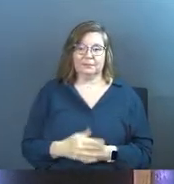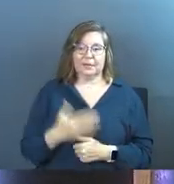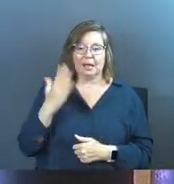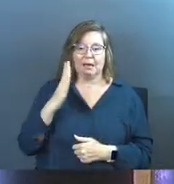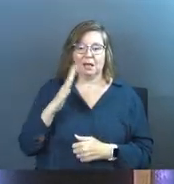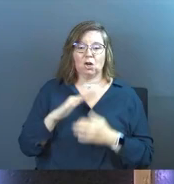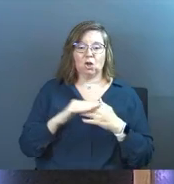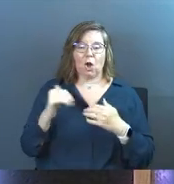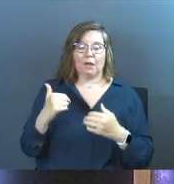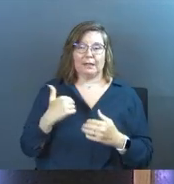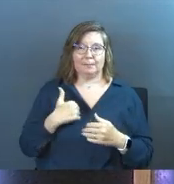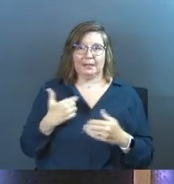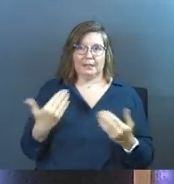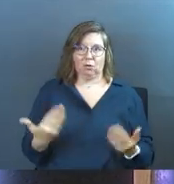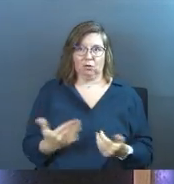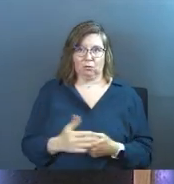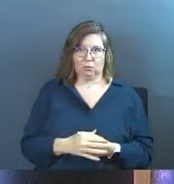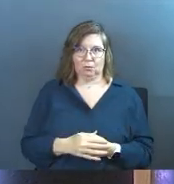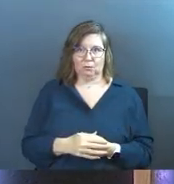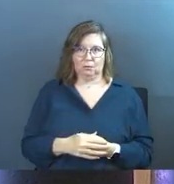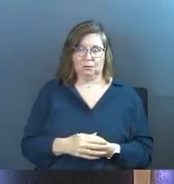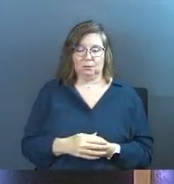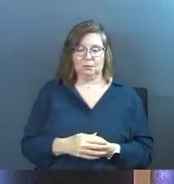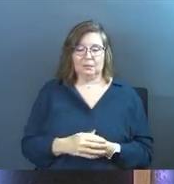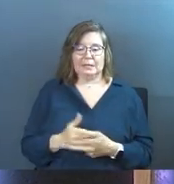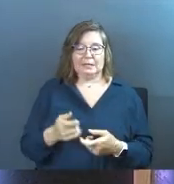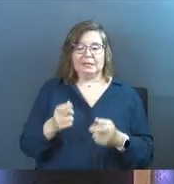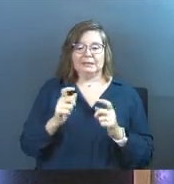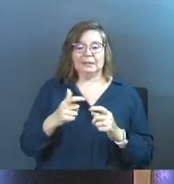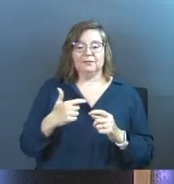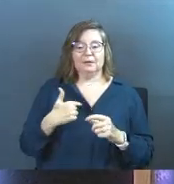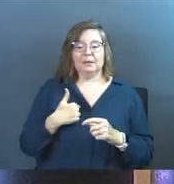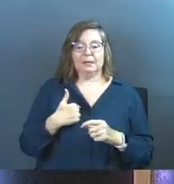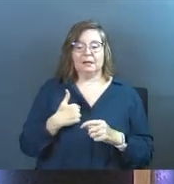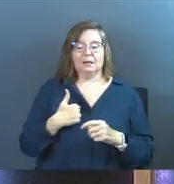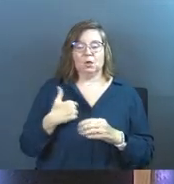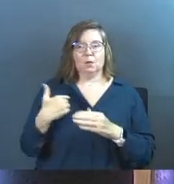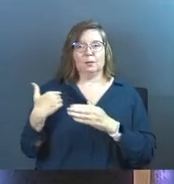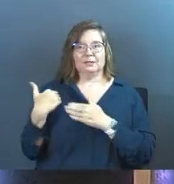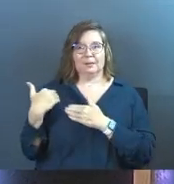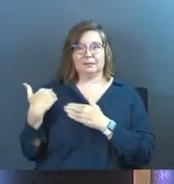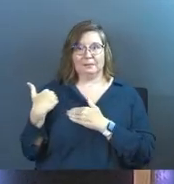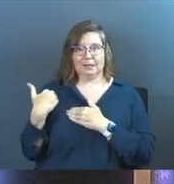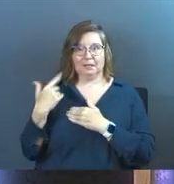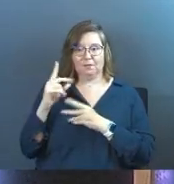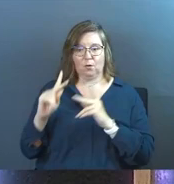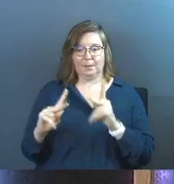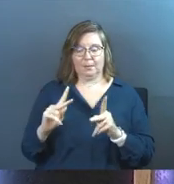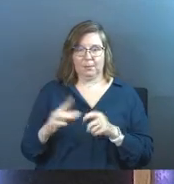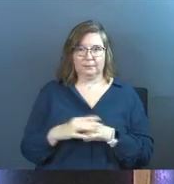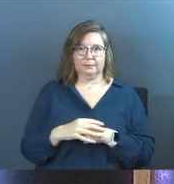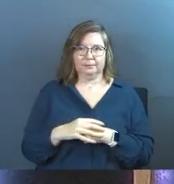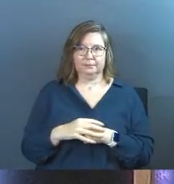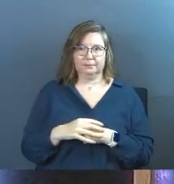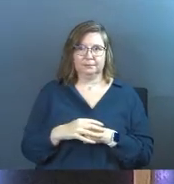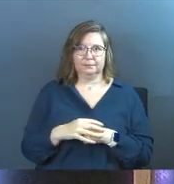And God's calling me here. He's given me responsibility for people.